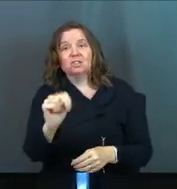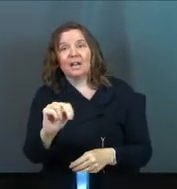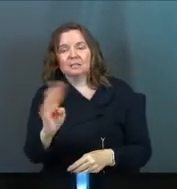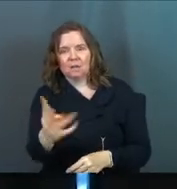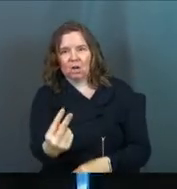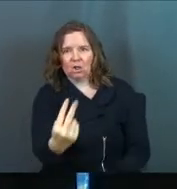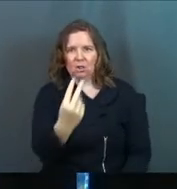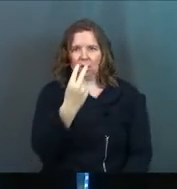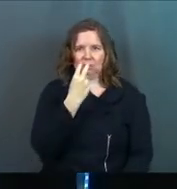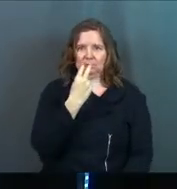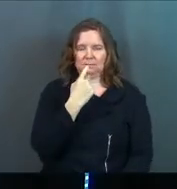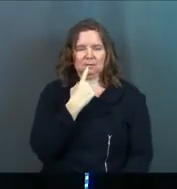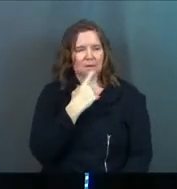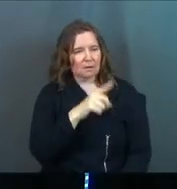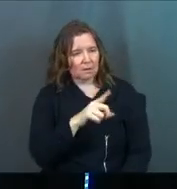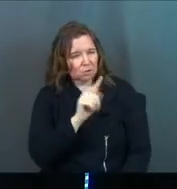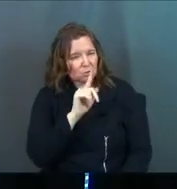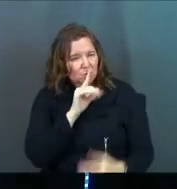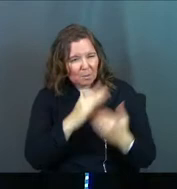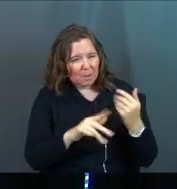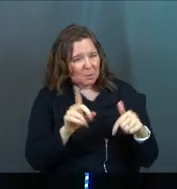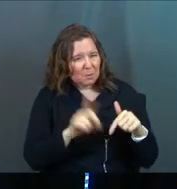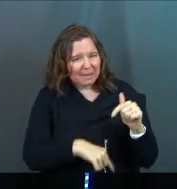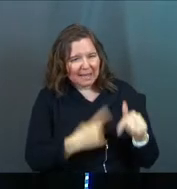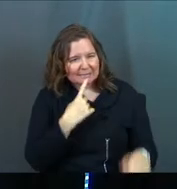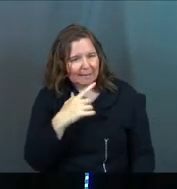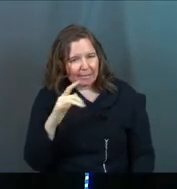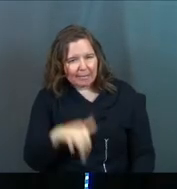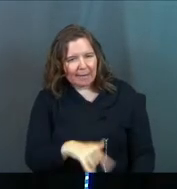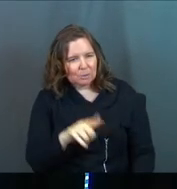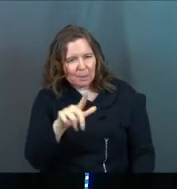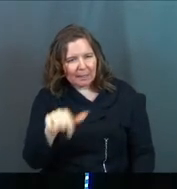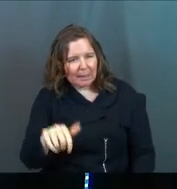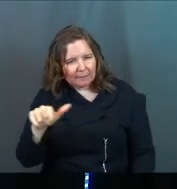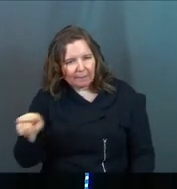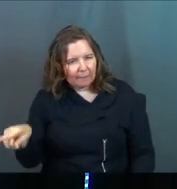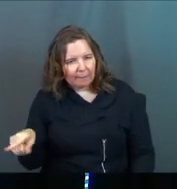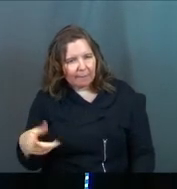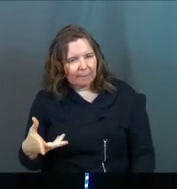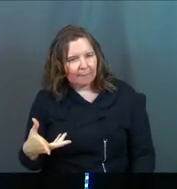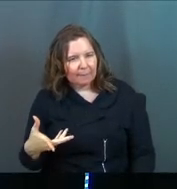Jason just looks right over at me and says, true blood, you cannot say that to Linda.